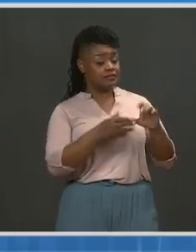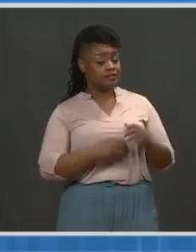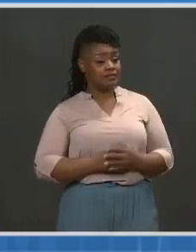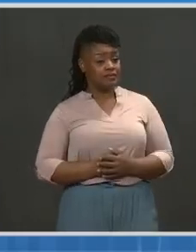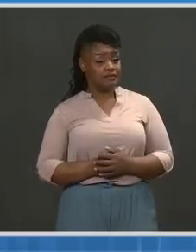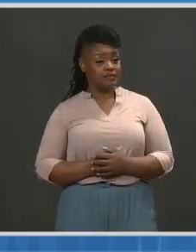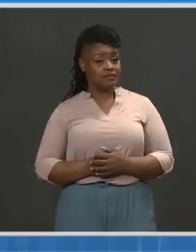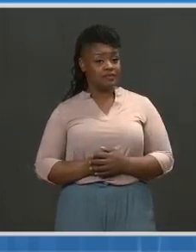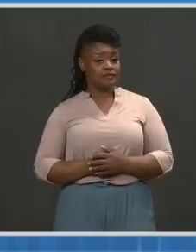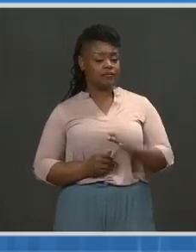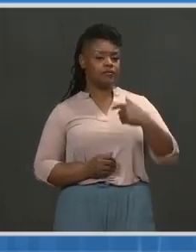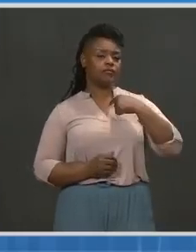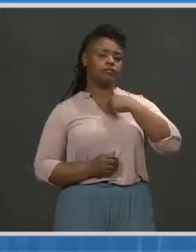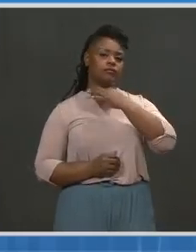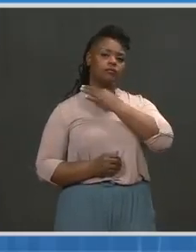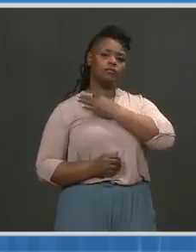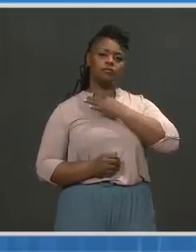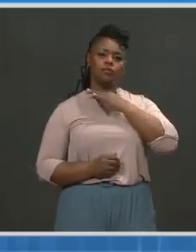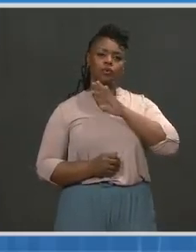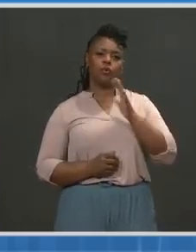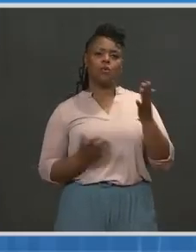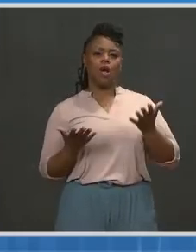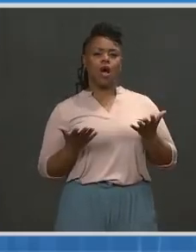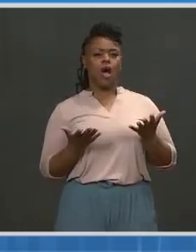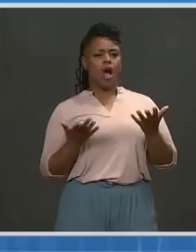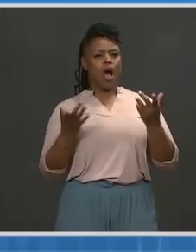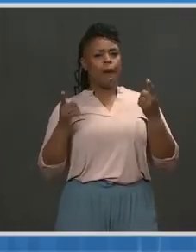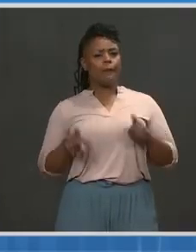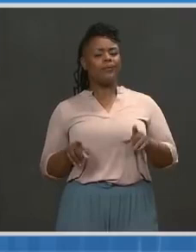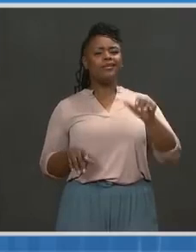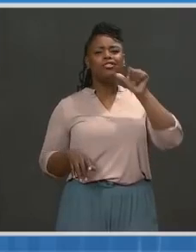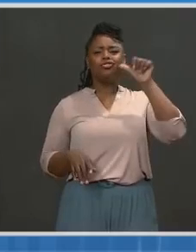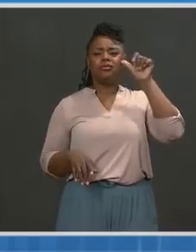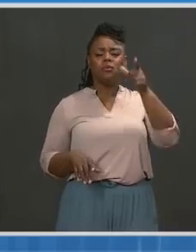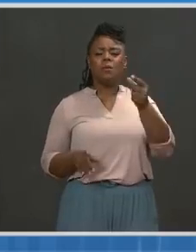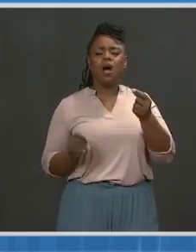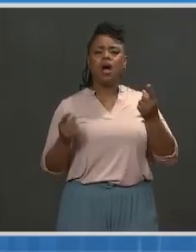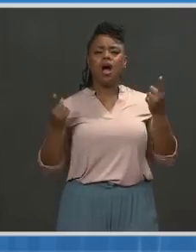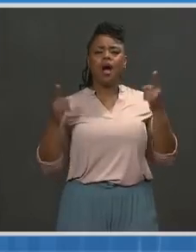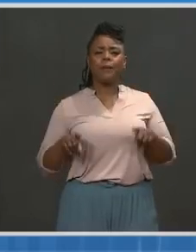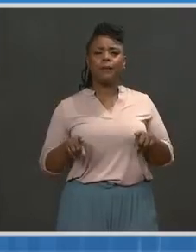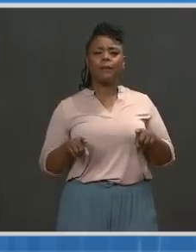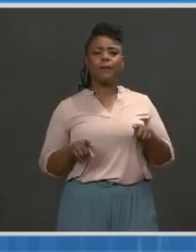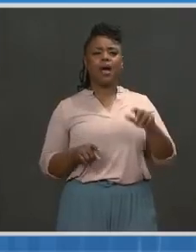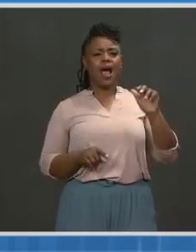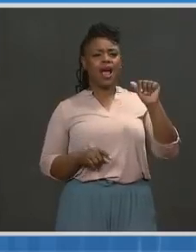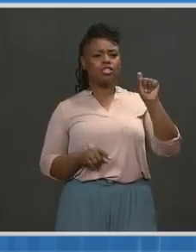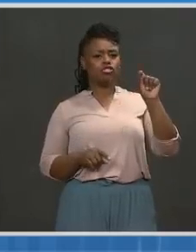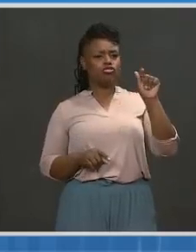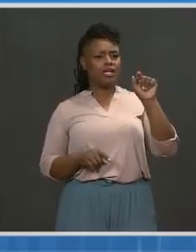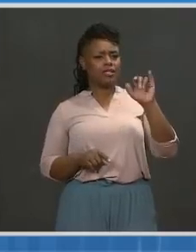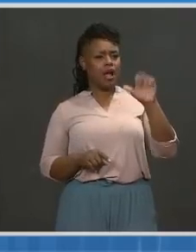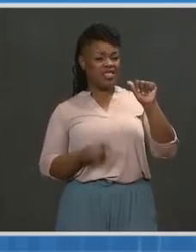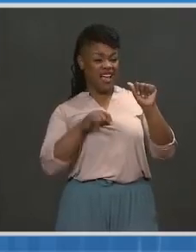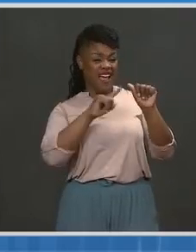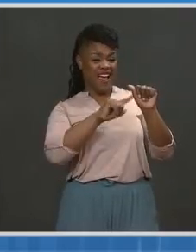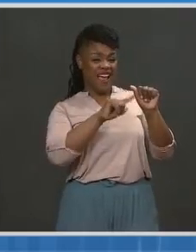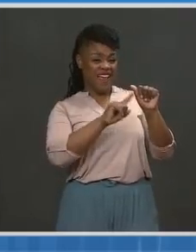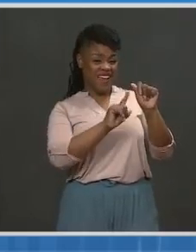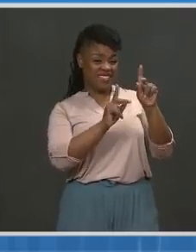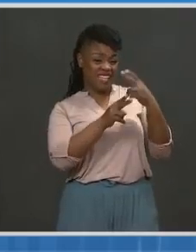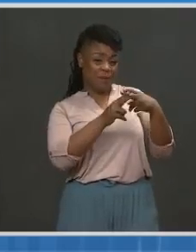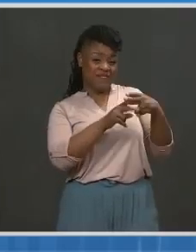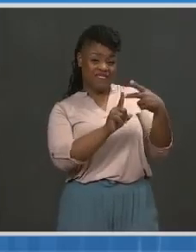Well, thank you so much. I wonder, first, if you could just address what happened yesterday with the AstraZeneca vaccine and the